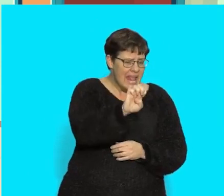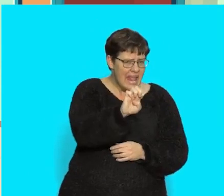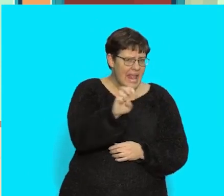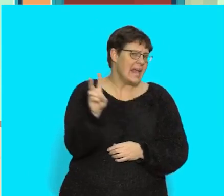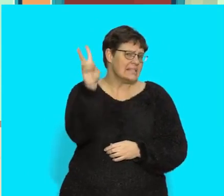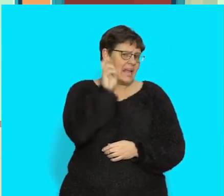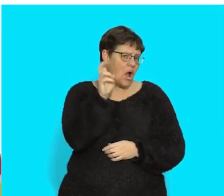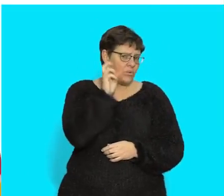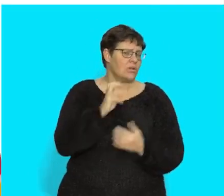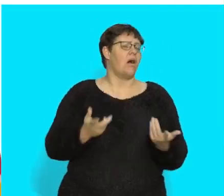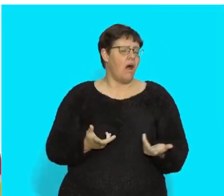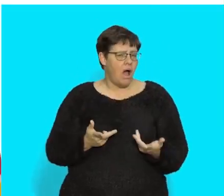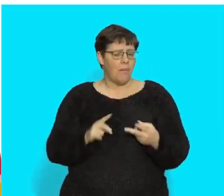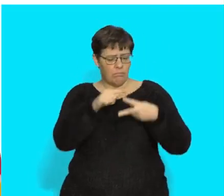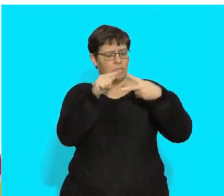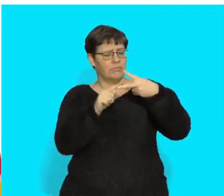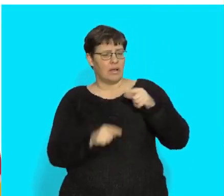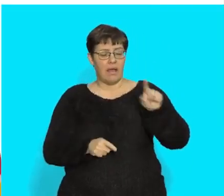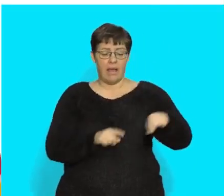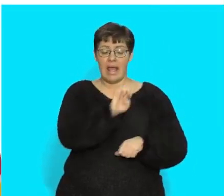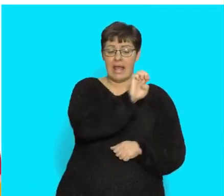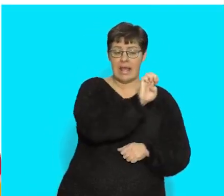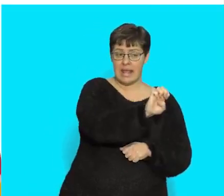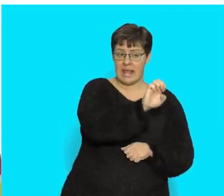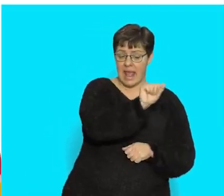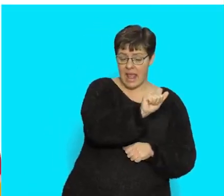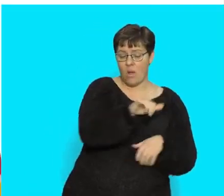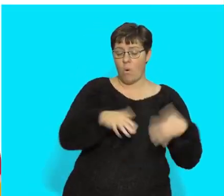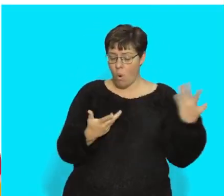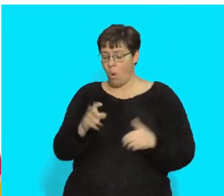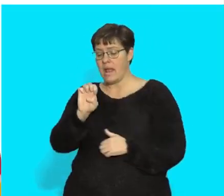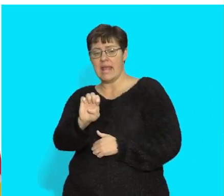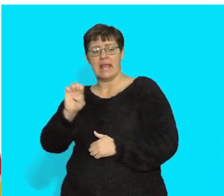be written E-A or E-E.